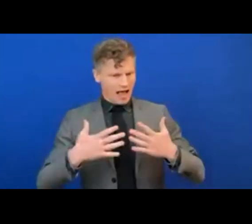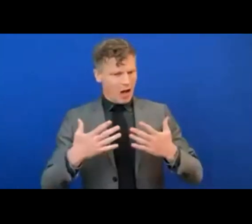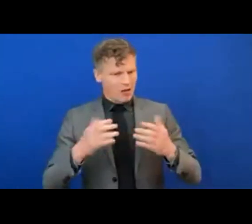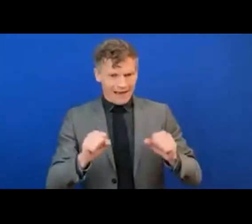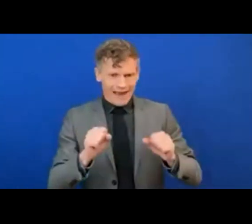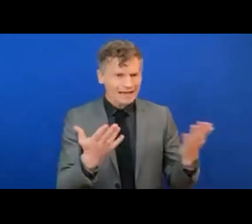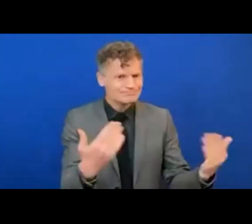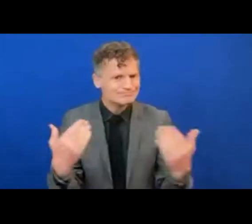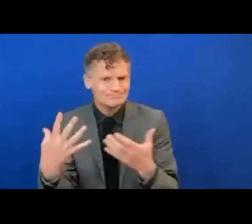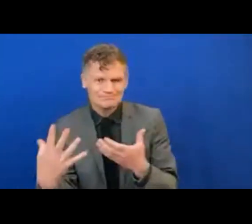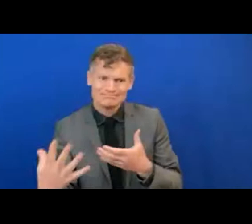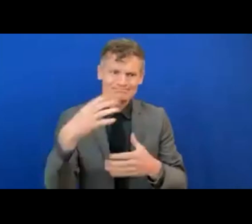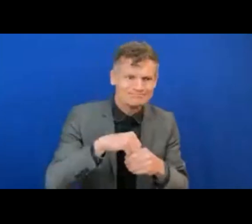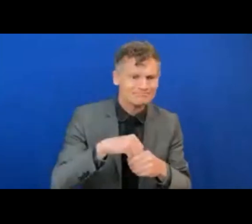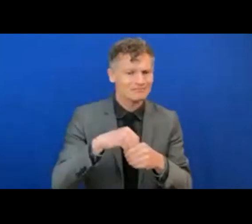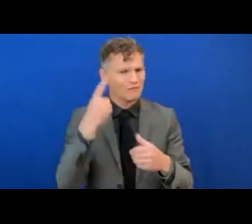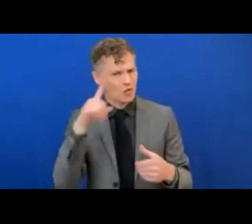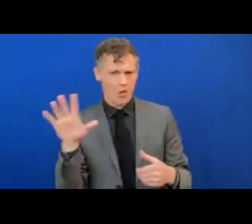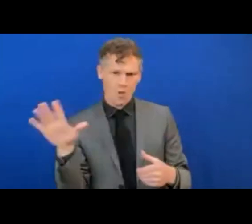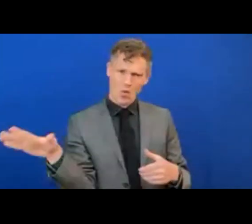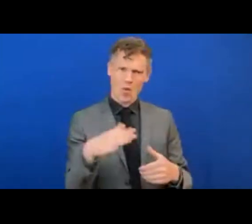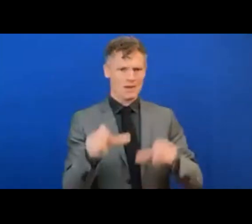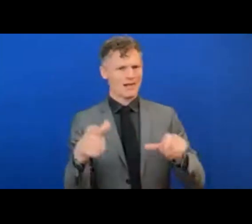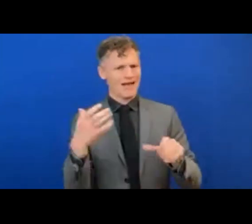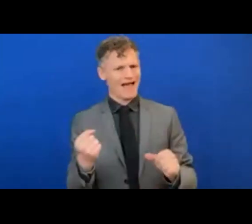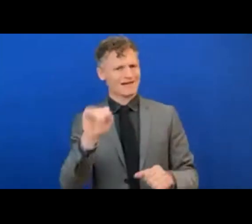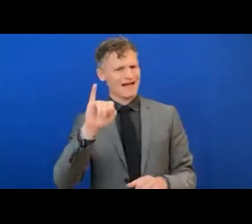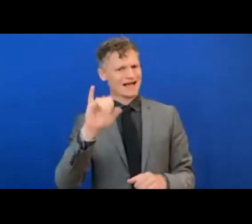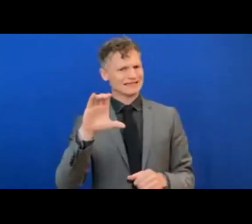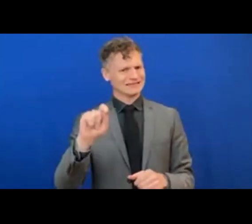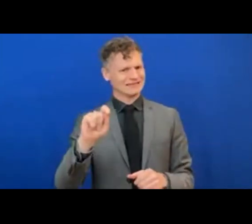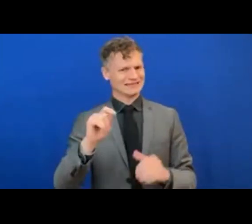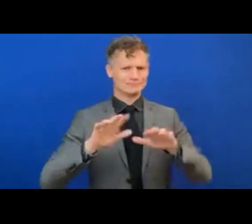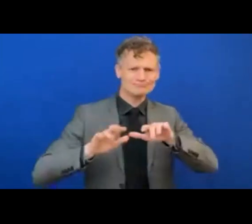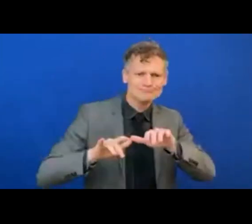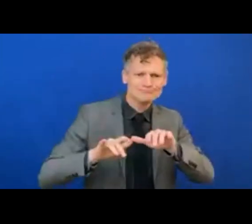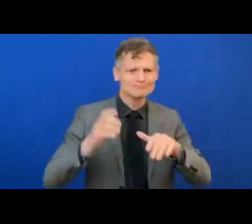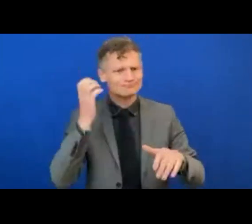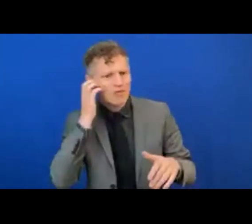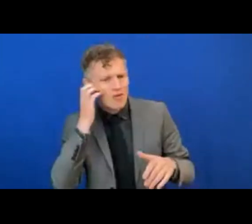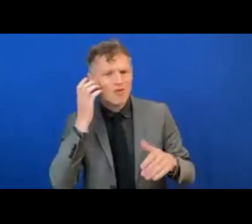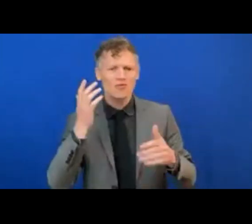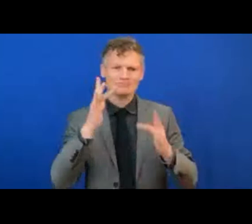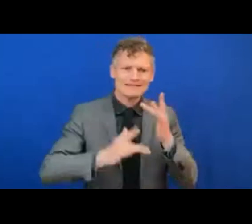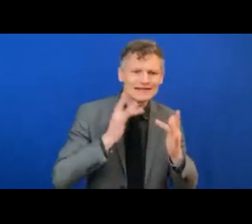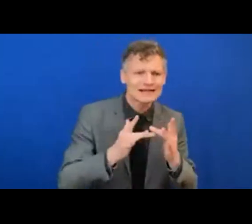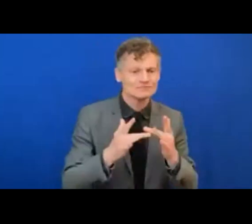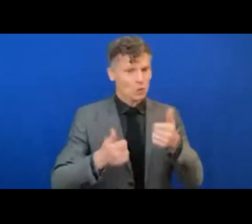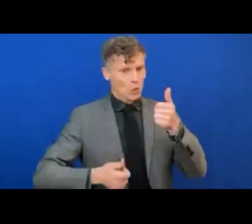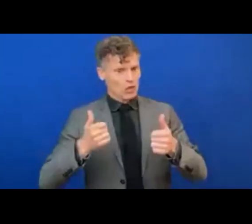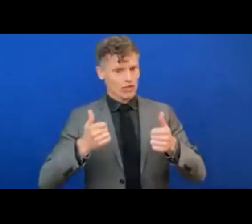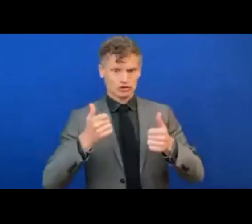use of ICTs for all? Which countries, private sector companies, and international organizations are leading the way?